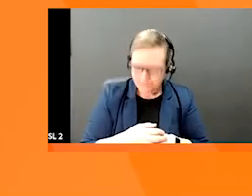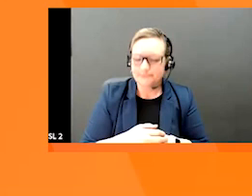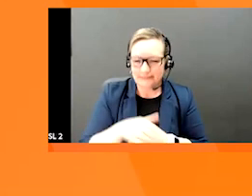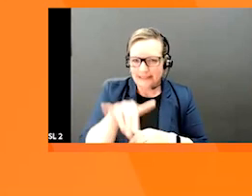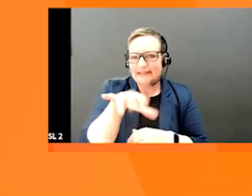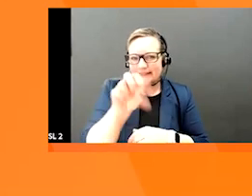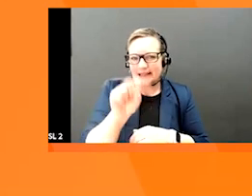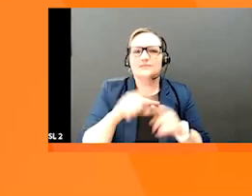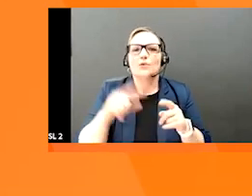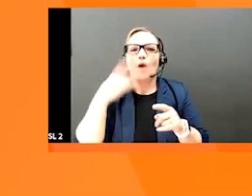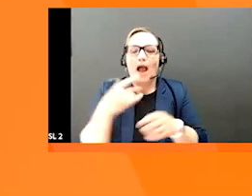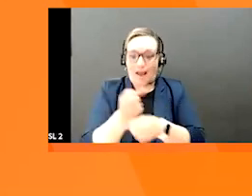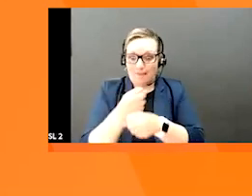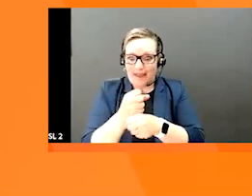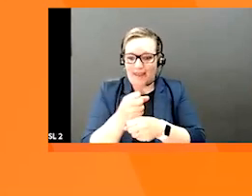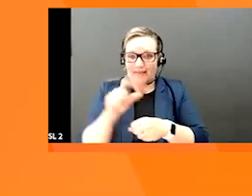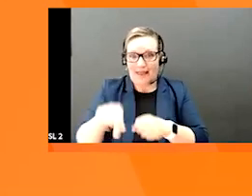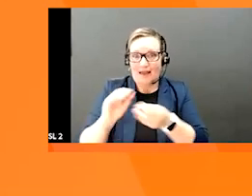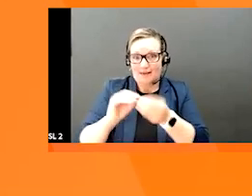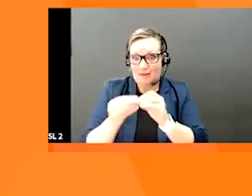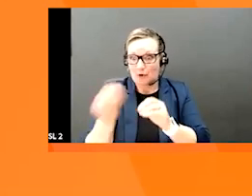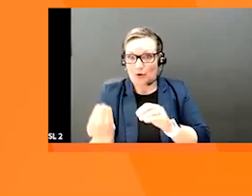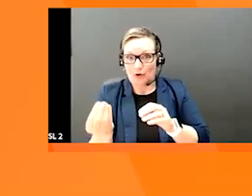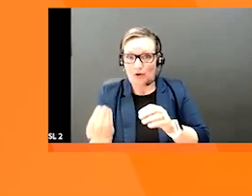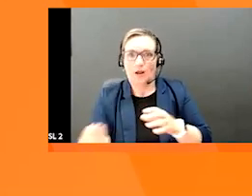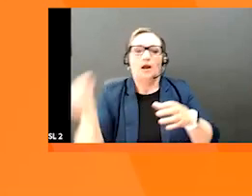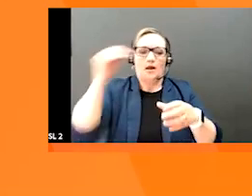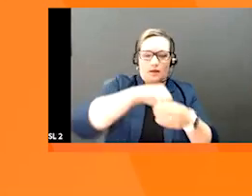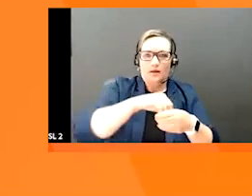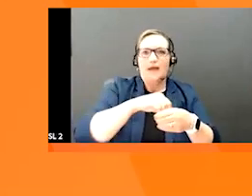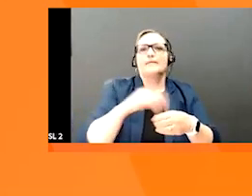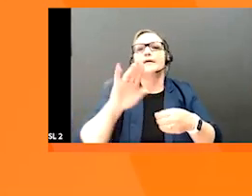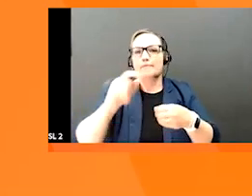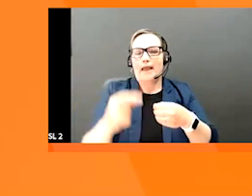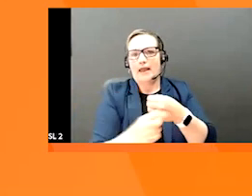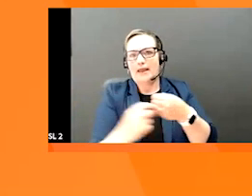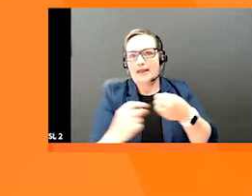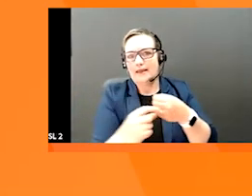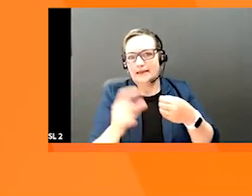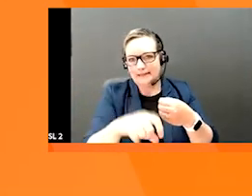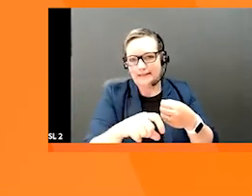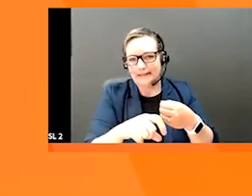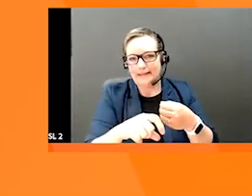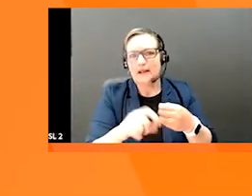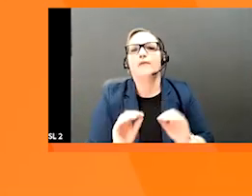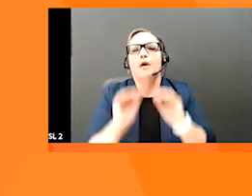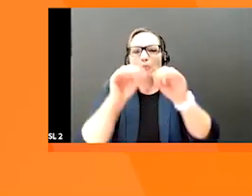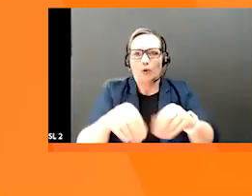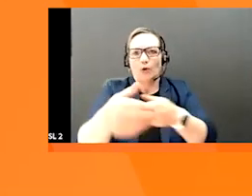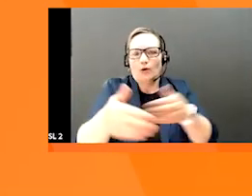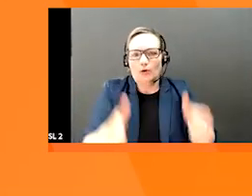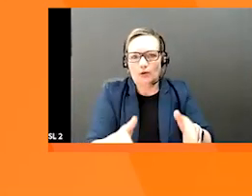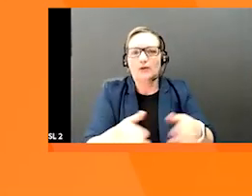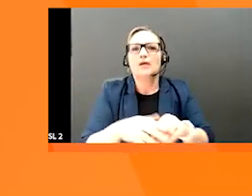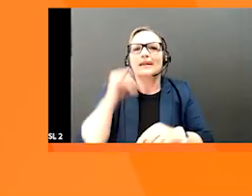sending the pack as a 20 piece individually sold, you don't need another barcode for that pack.